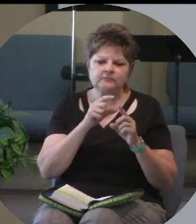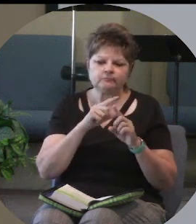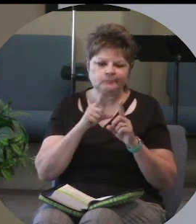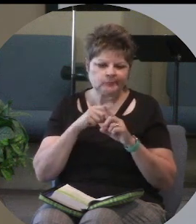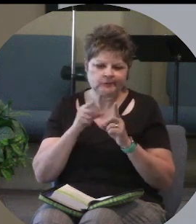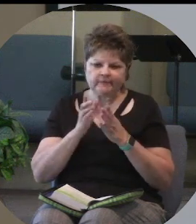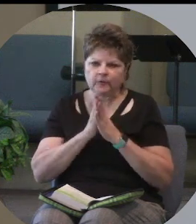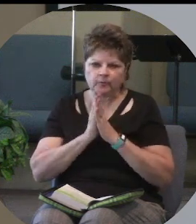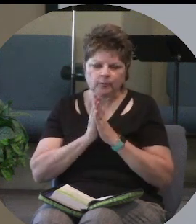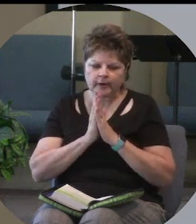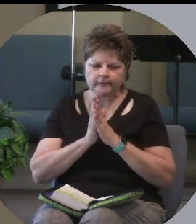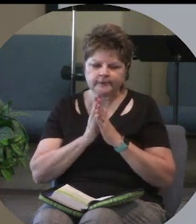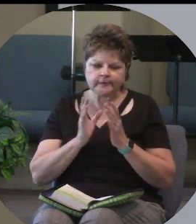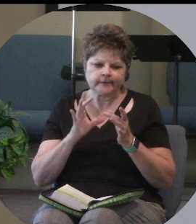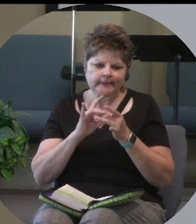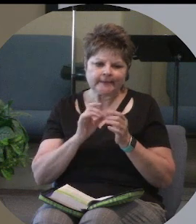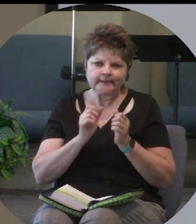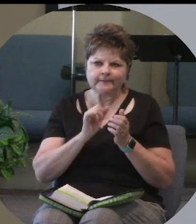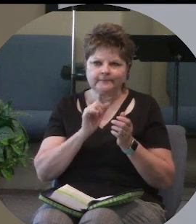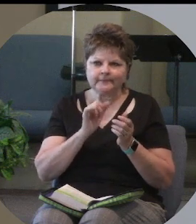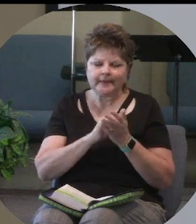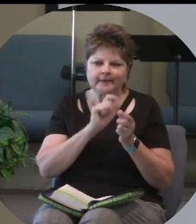you can pray associated with that name.